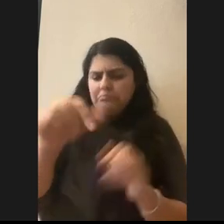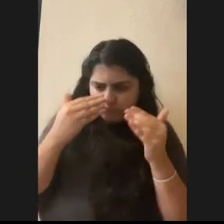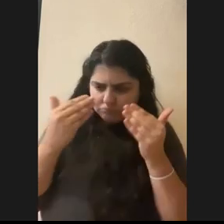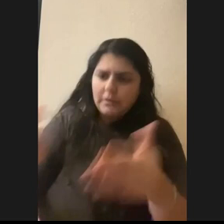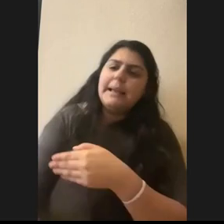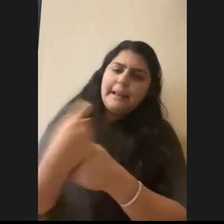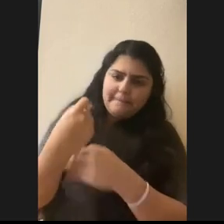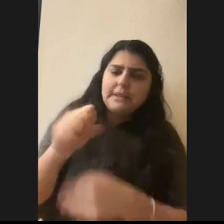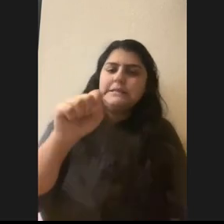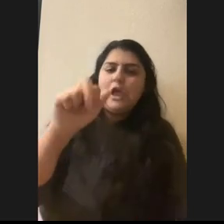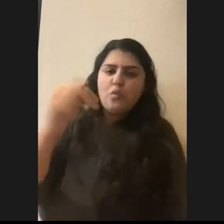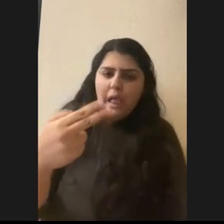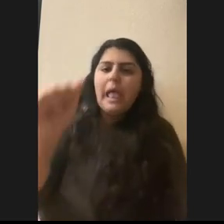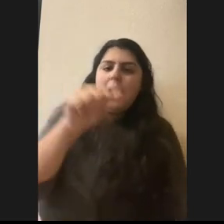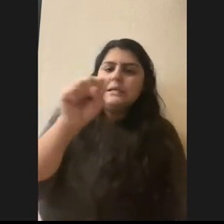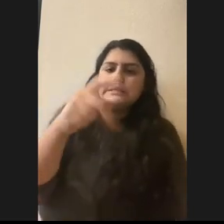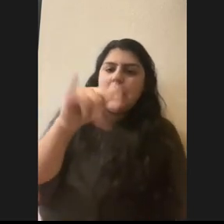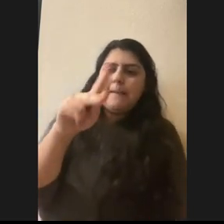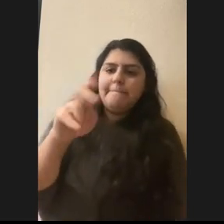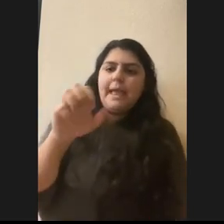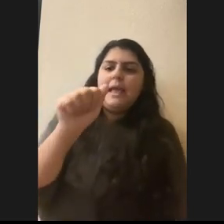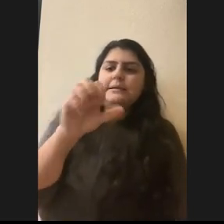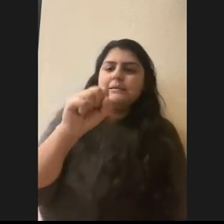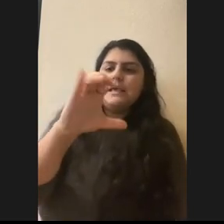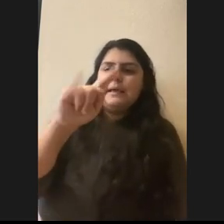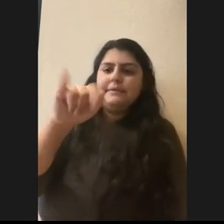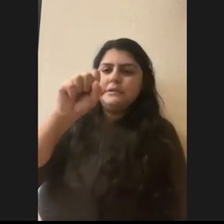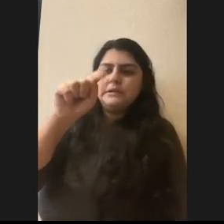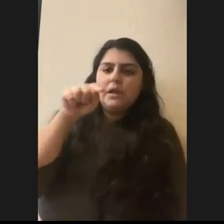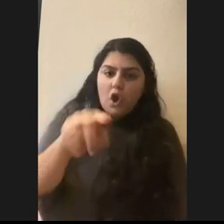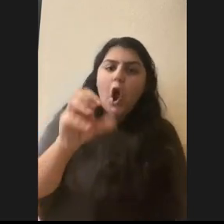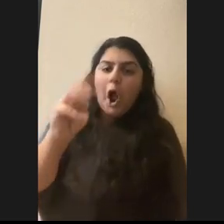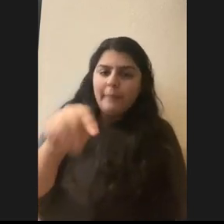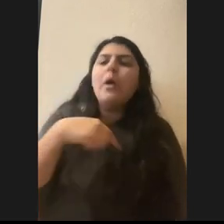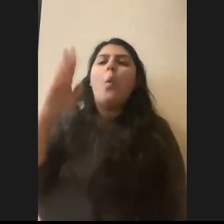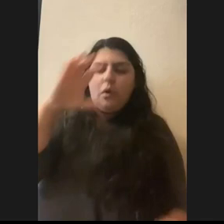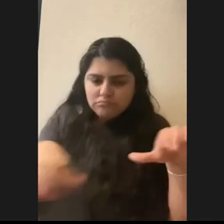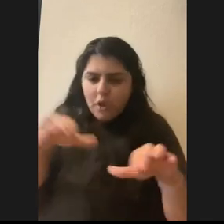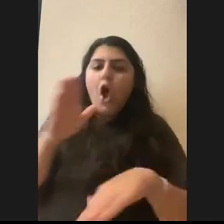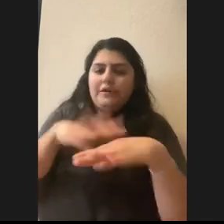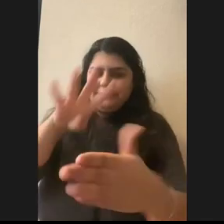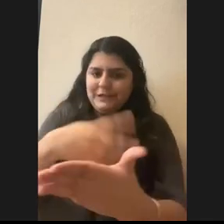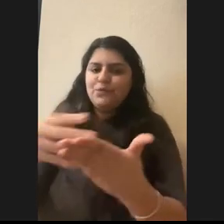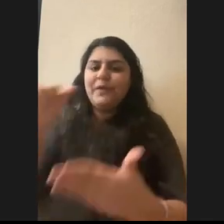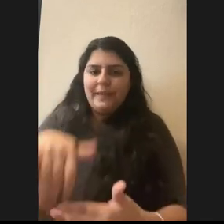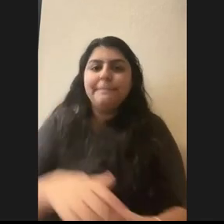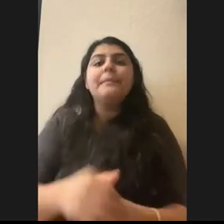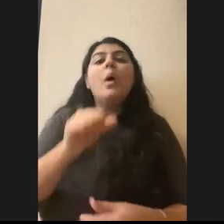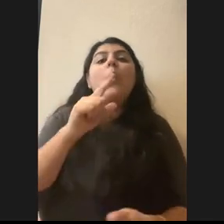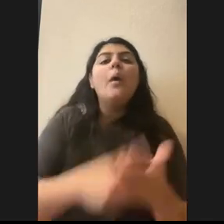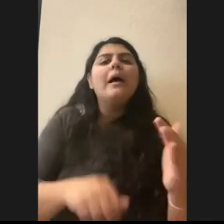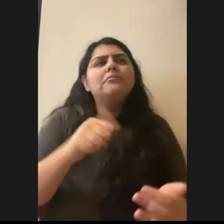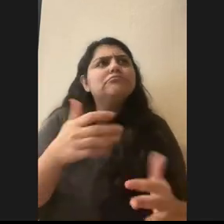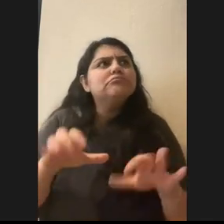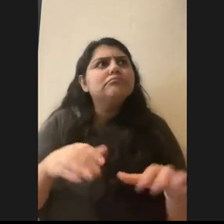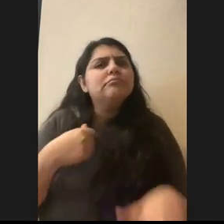Sarah at skypescientist.com. Um, we'll work on getting those scheduled. Um, what else is going on? That's really it. We've got